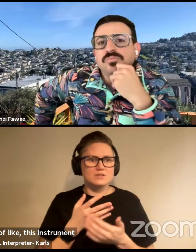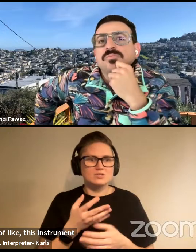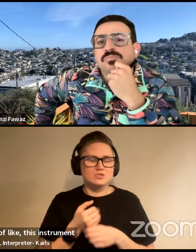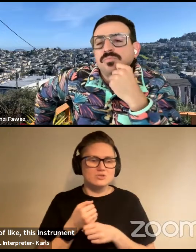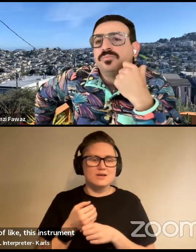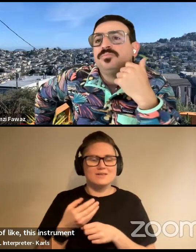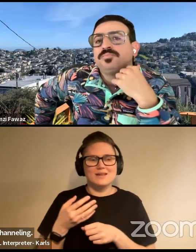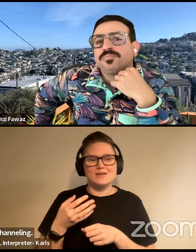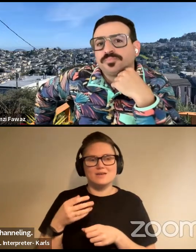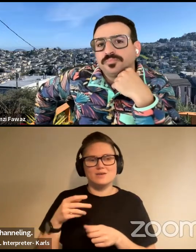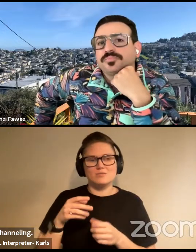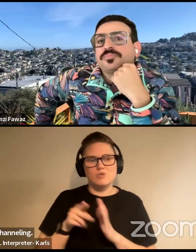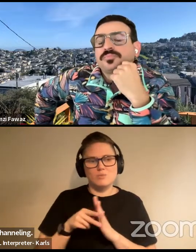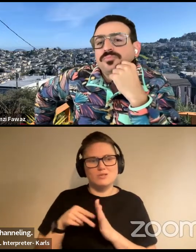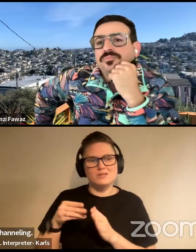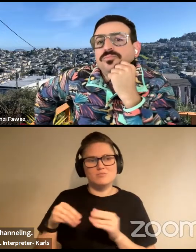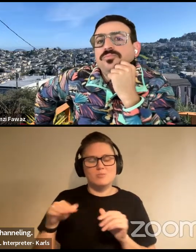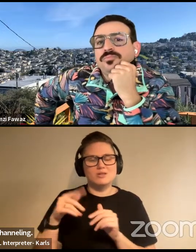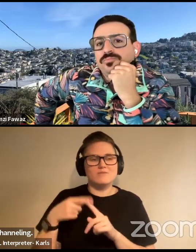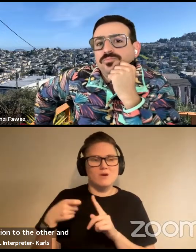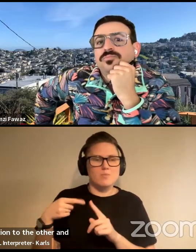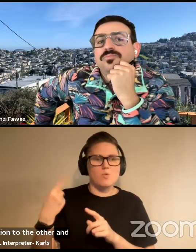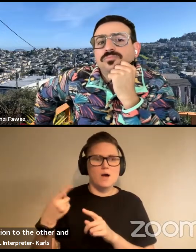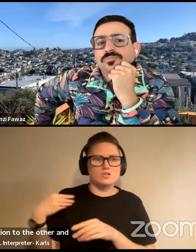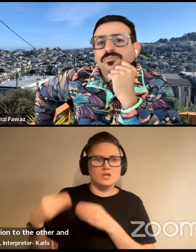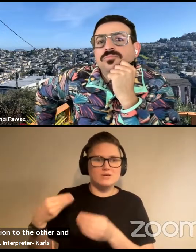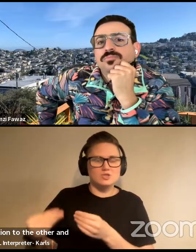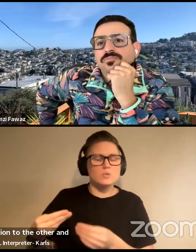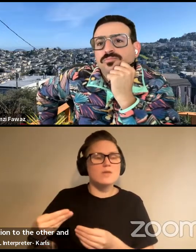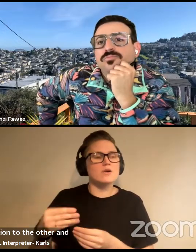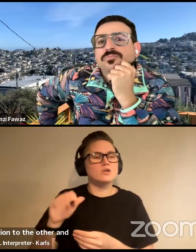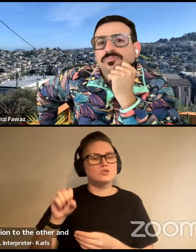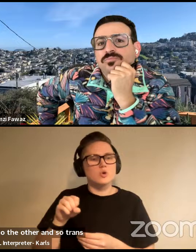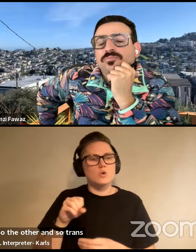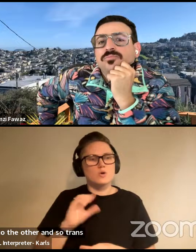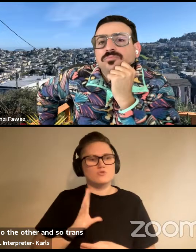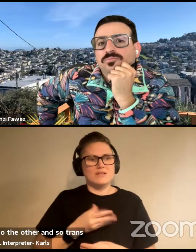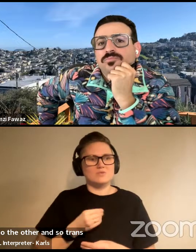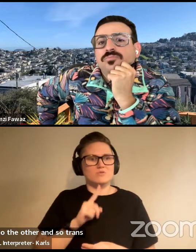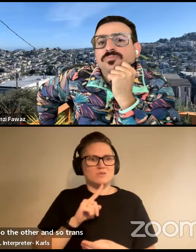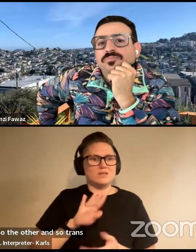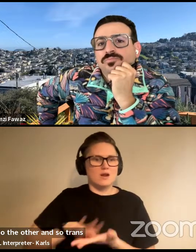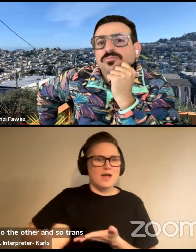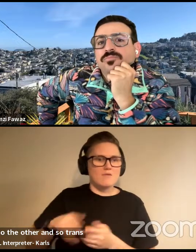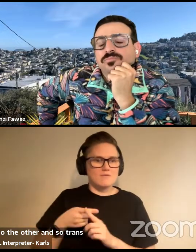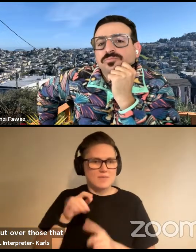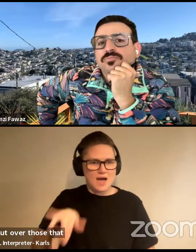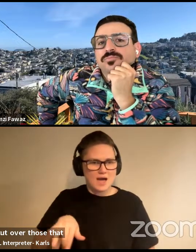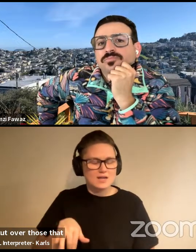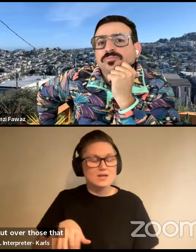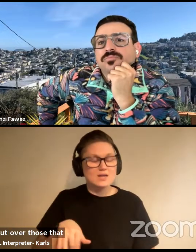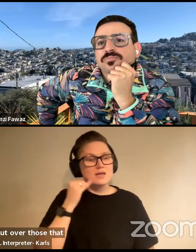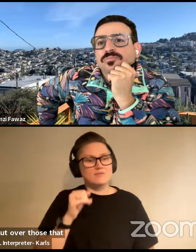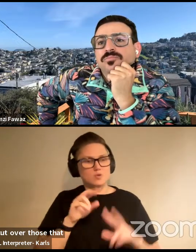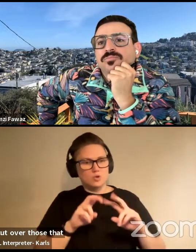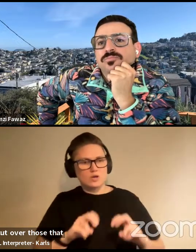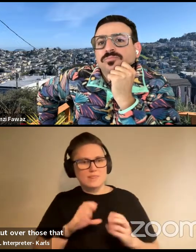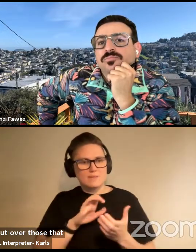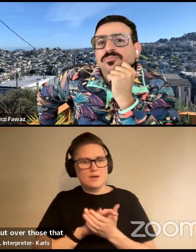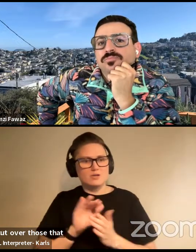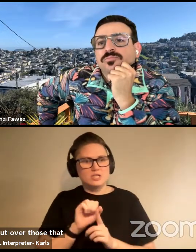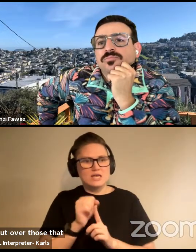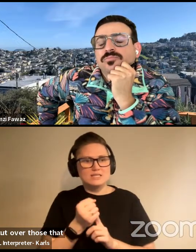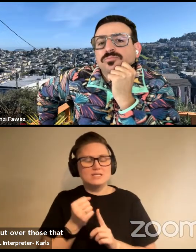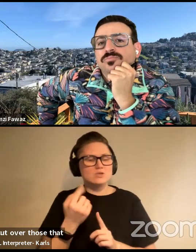to the other. And so trans people kind of like were cut out of that distributive stuff. Cause you look at the marriage cases, they were always about either about